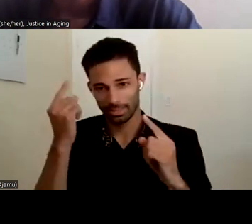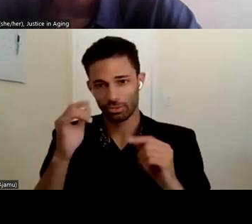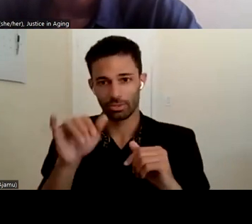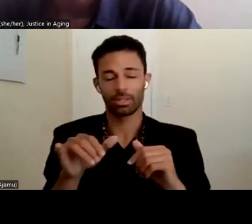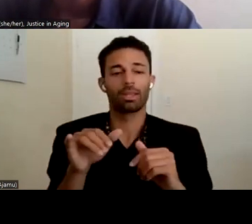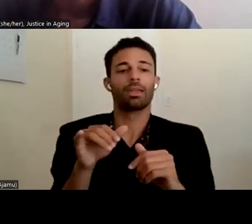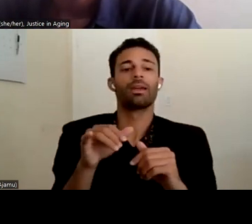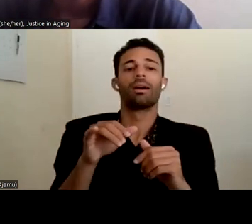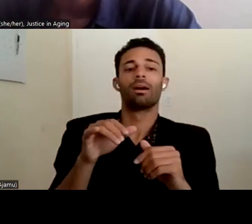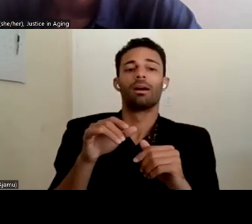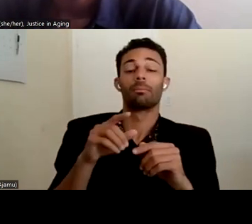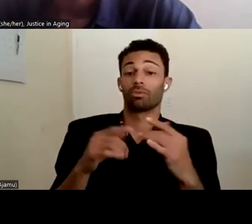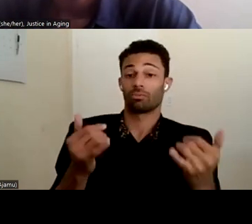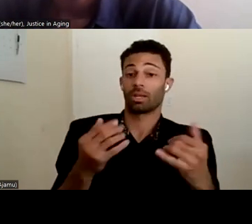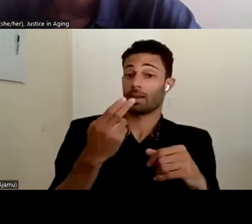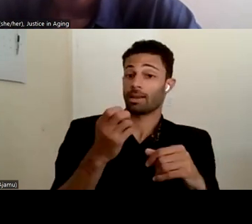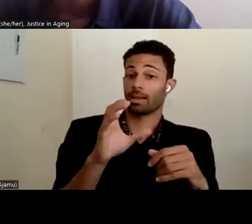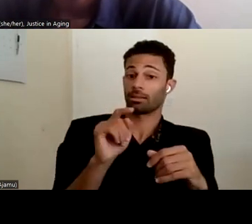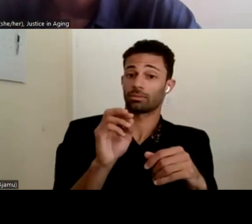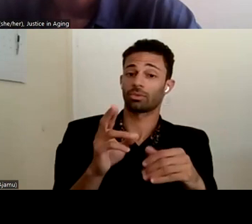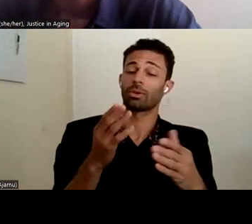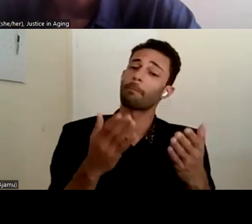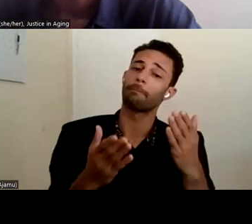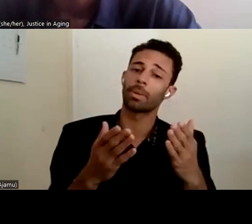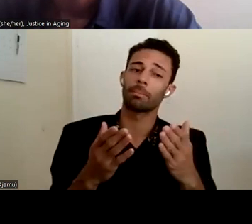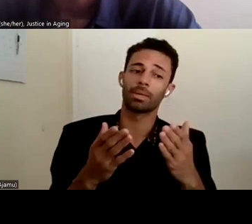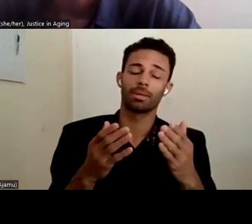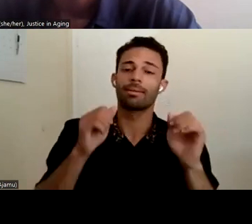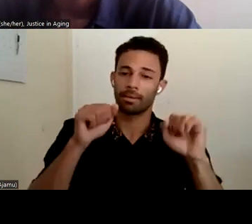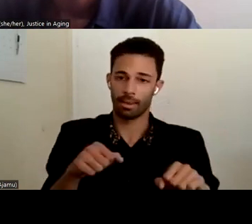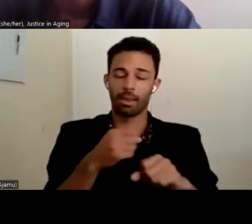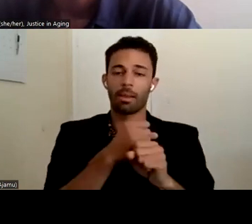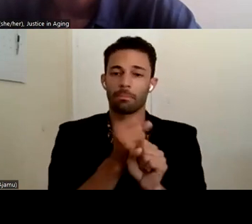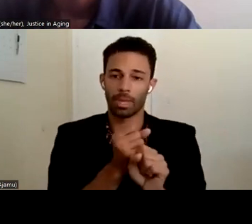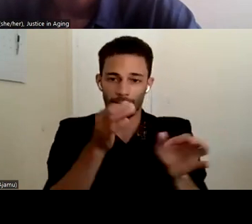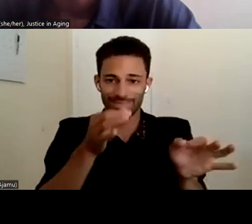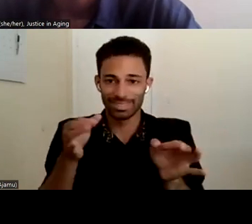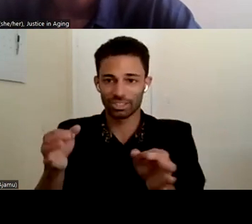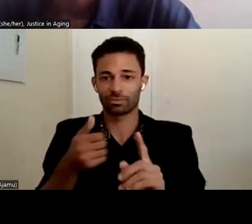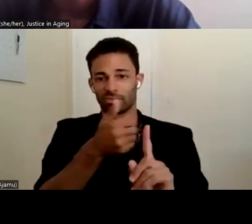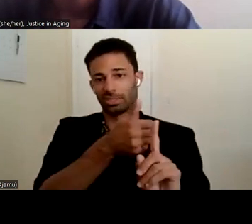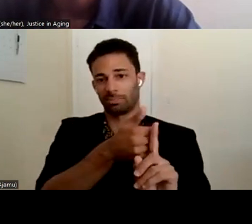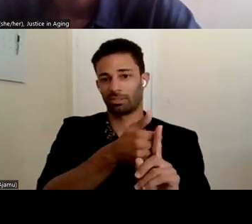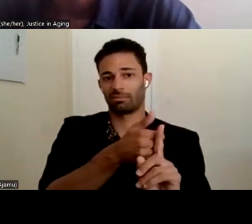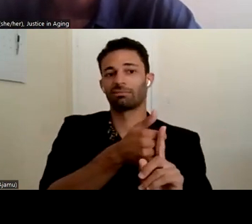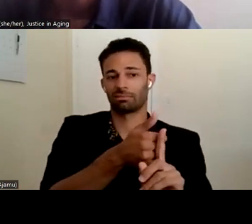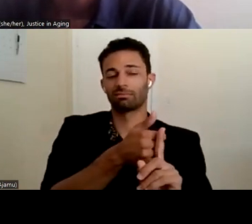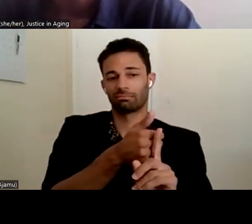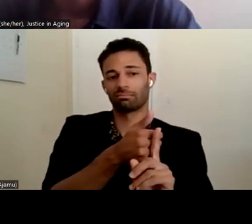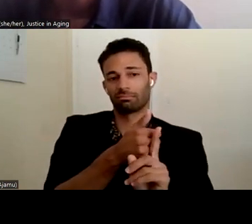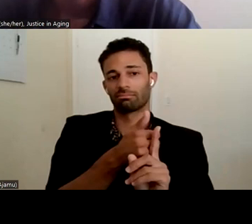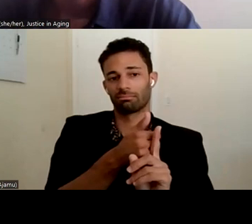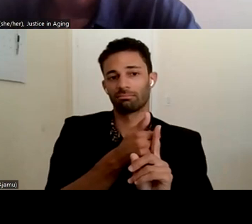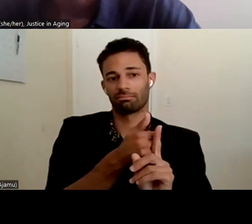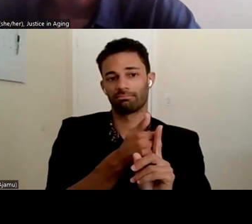may be that, um, that Hector is able to make some decisions for himself and that, you know, certainly, um,